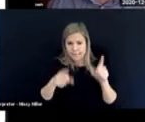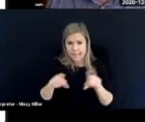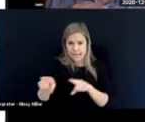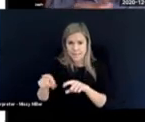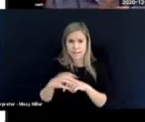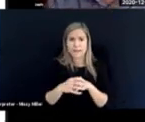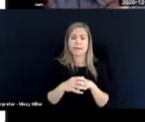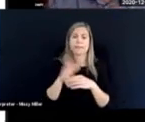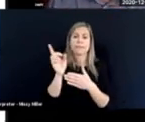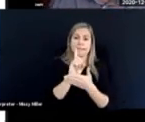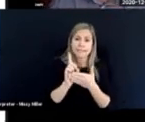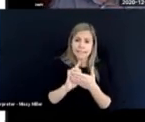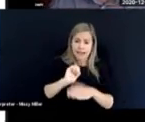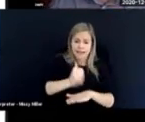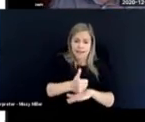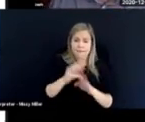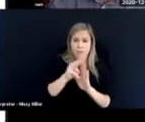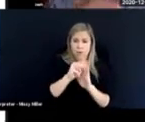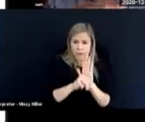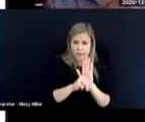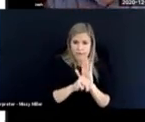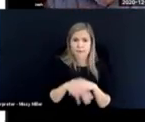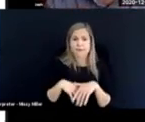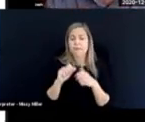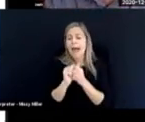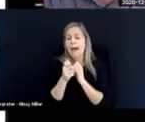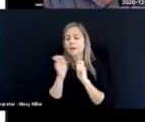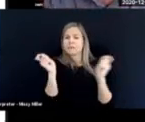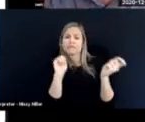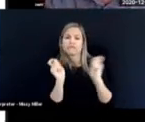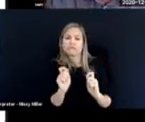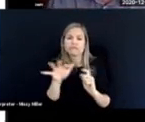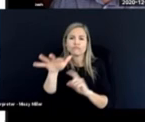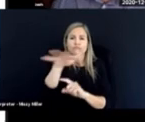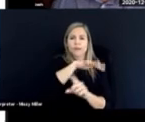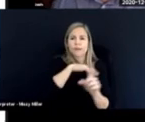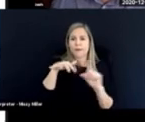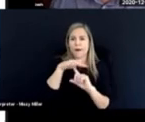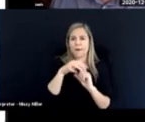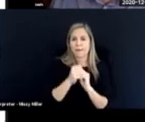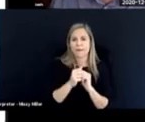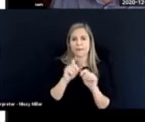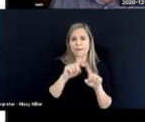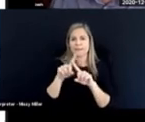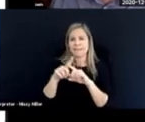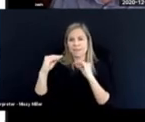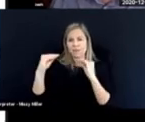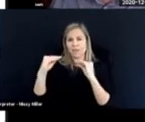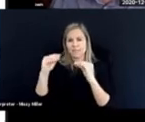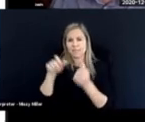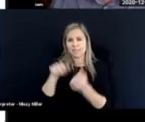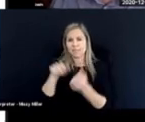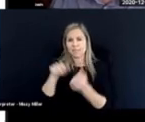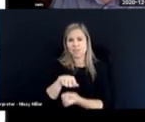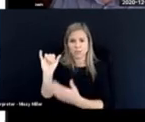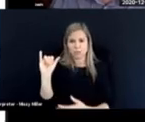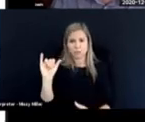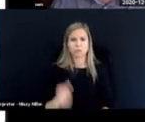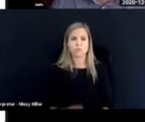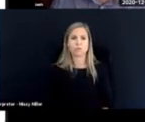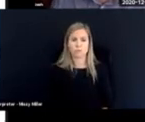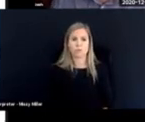losses. The design of the curriculum. What you do to modify the environments and the teaching strategies.